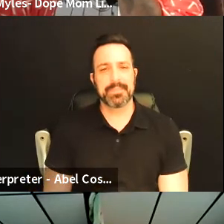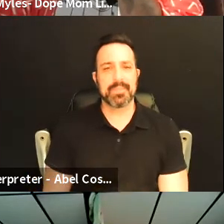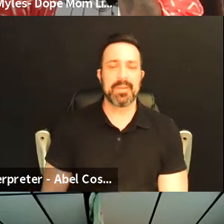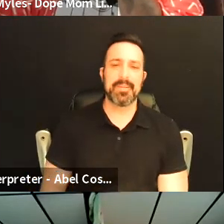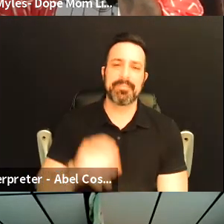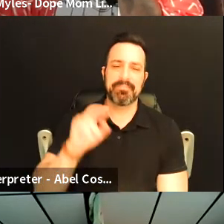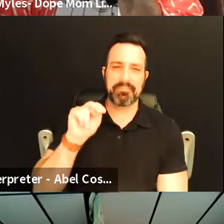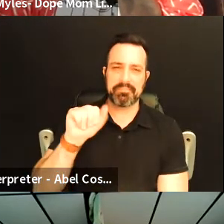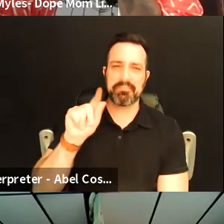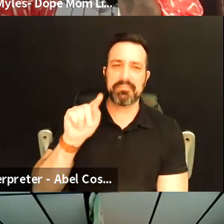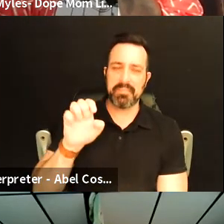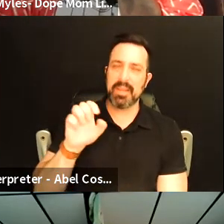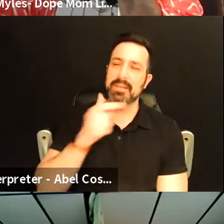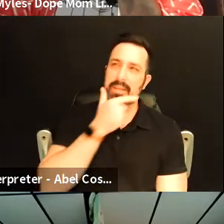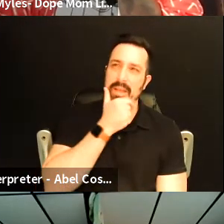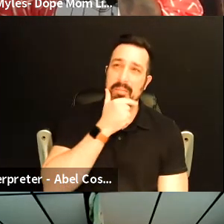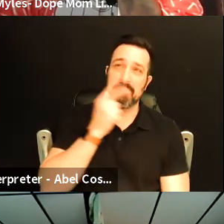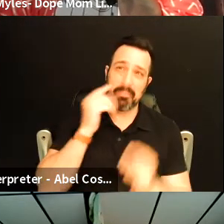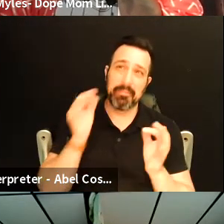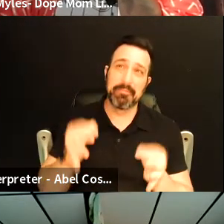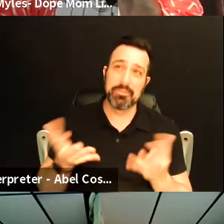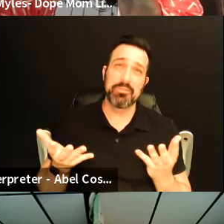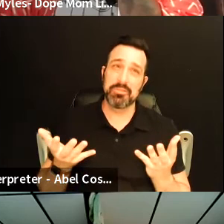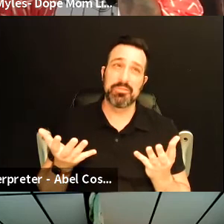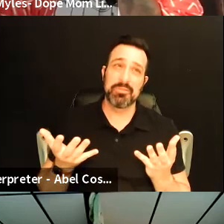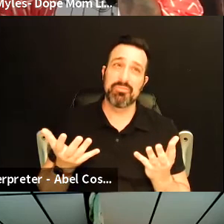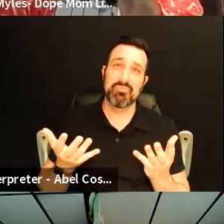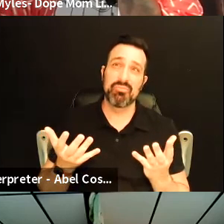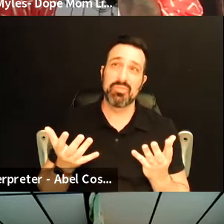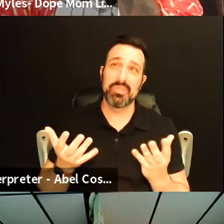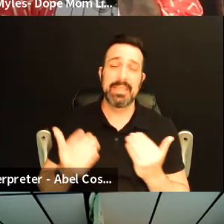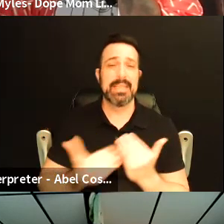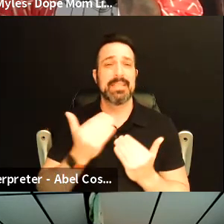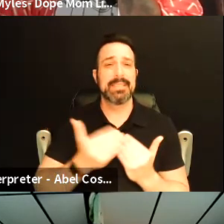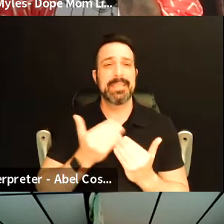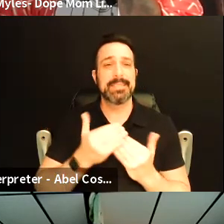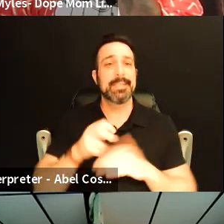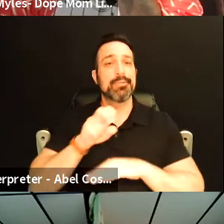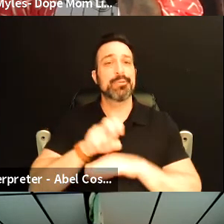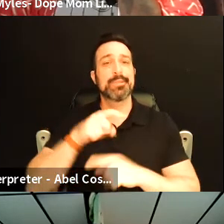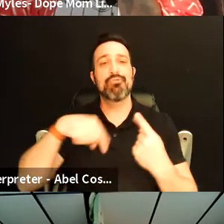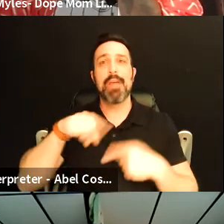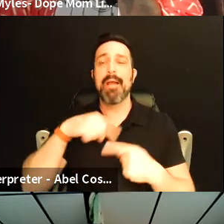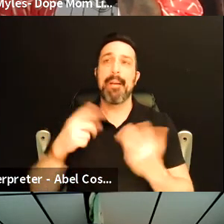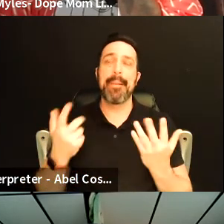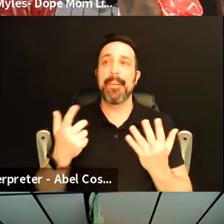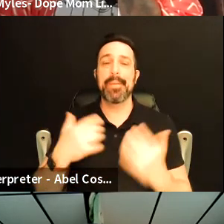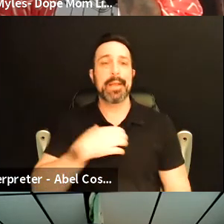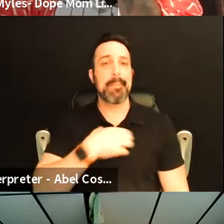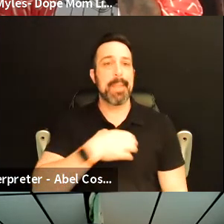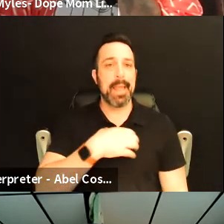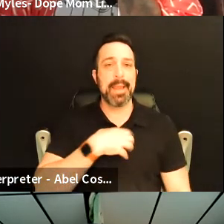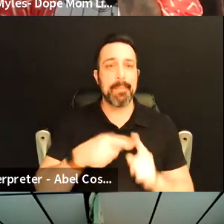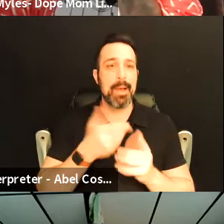yeah I would say for sure it's just like it's easy to sit around and complain about